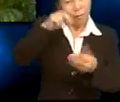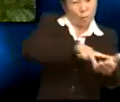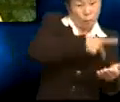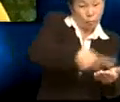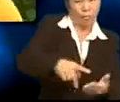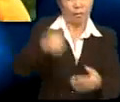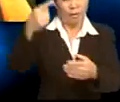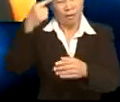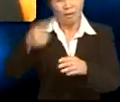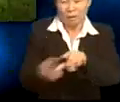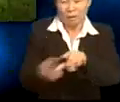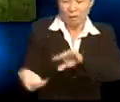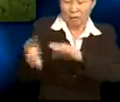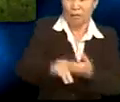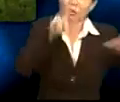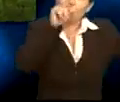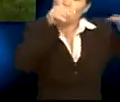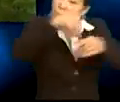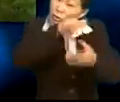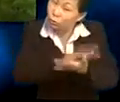like the dead crow in school?